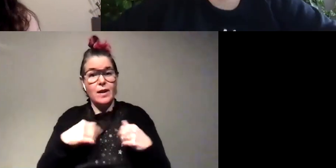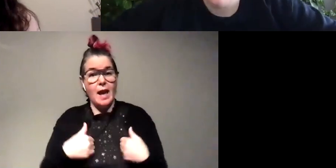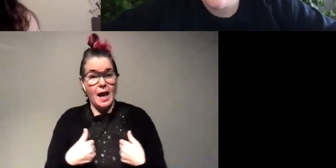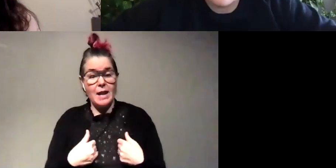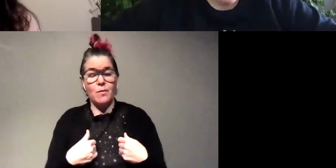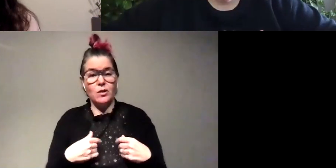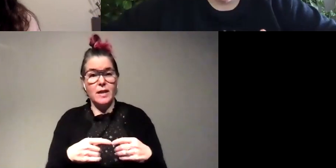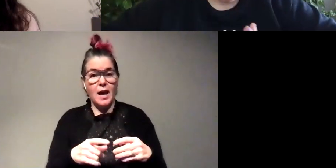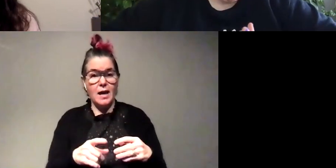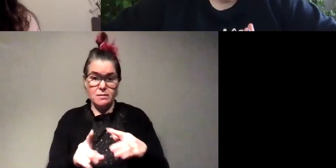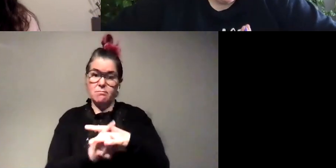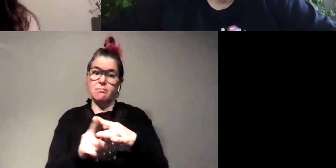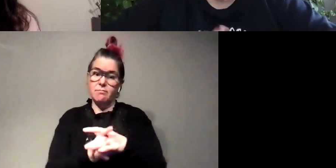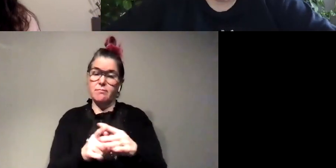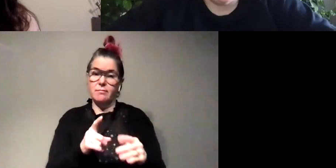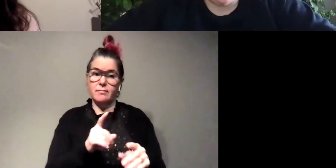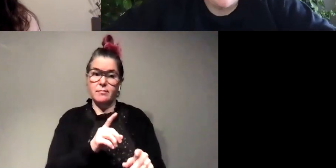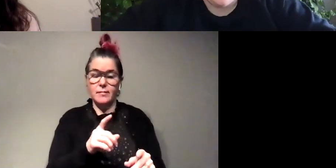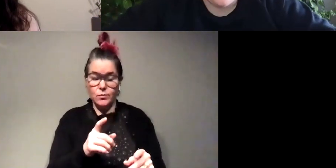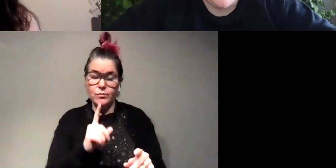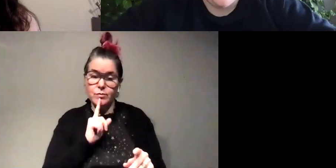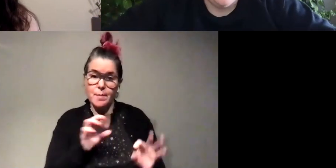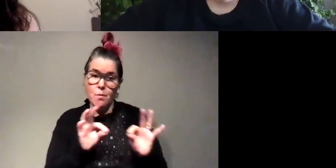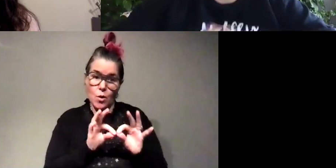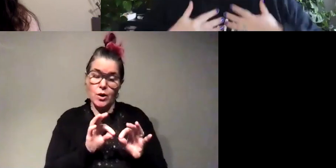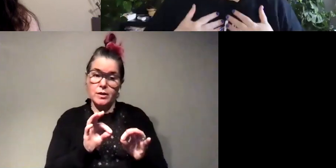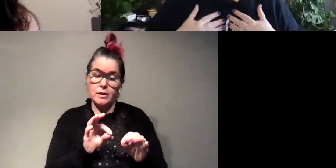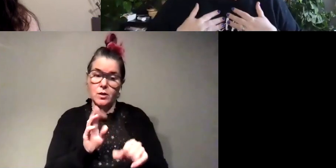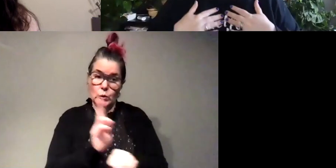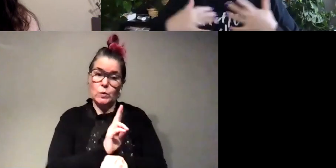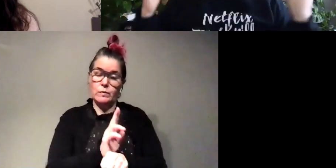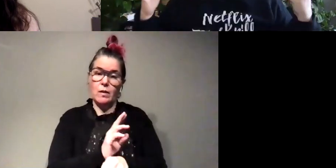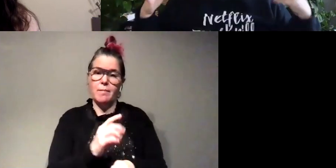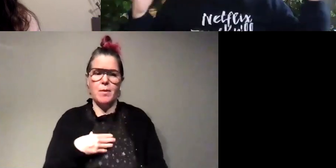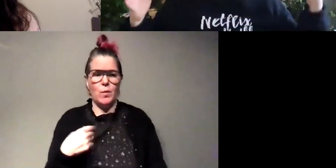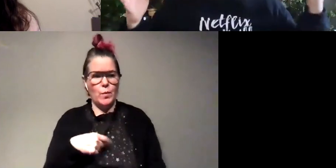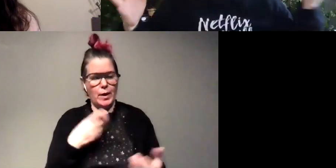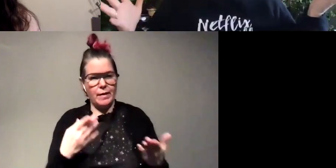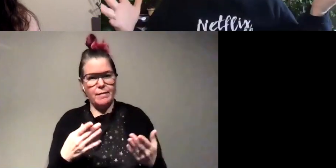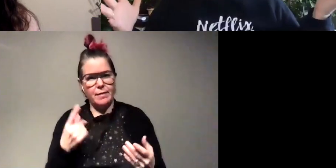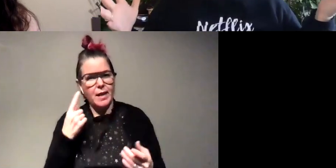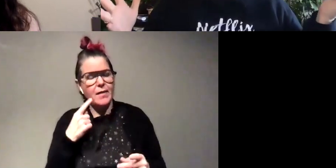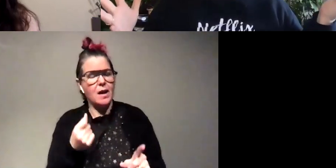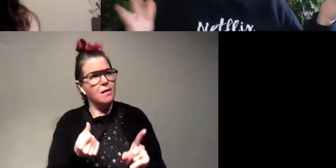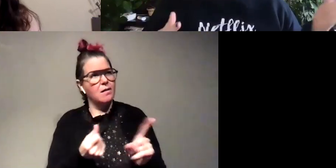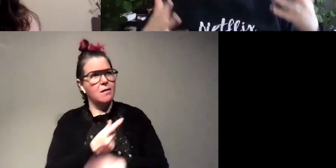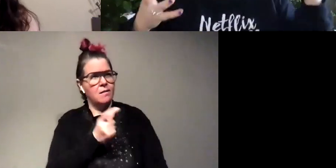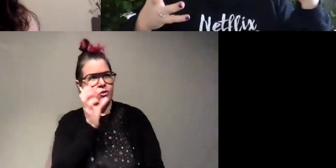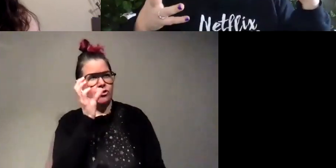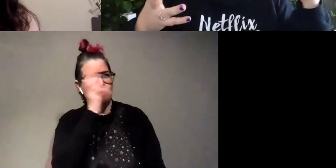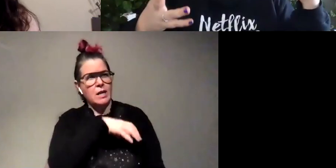it so it's super important and useful and so it's not uh we might think of it as being kind of out there and wild but